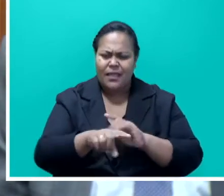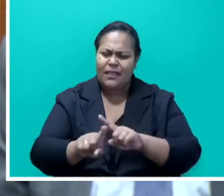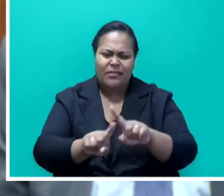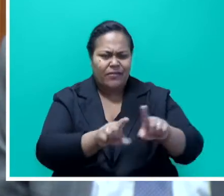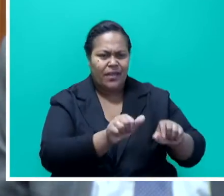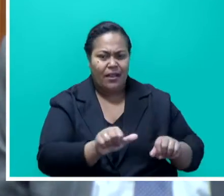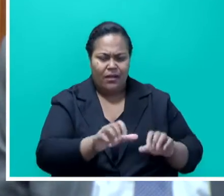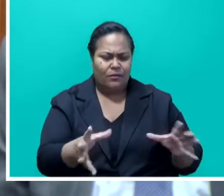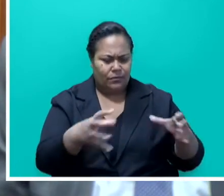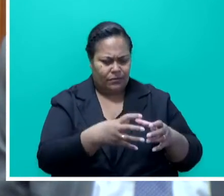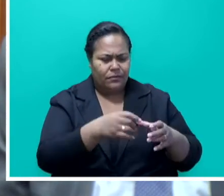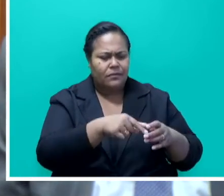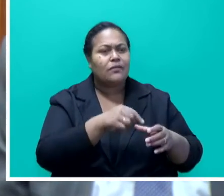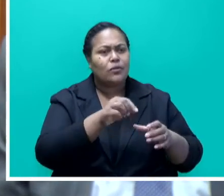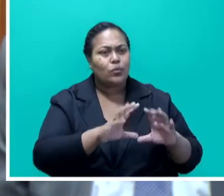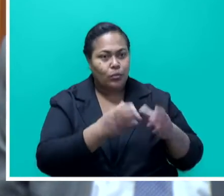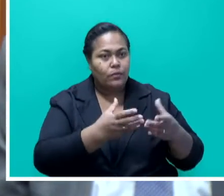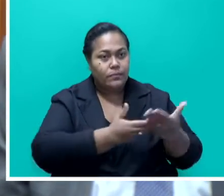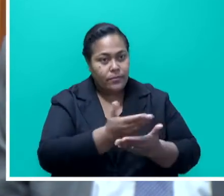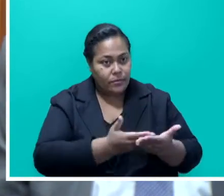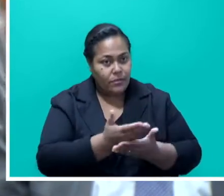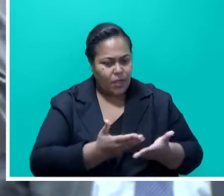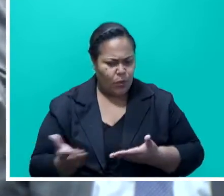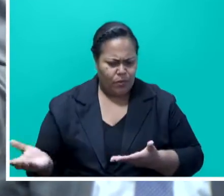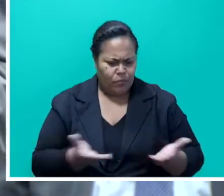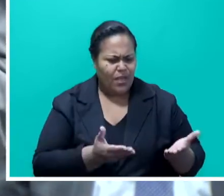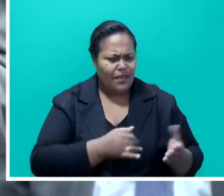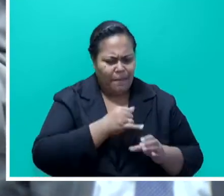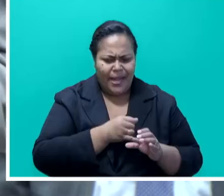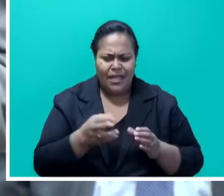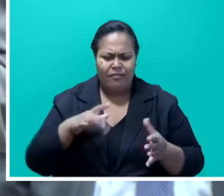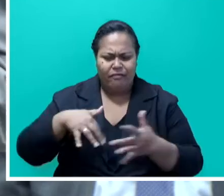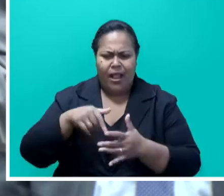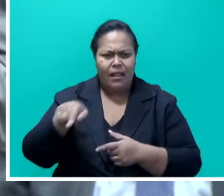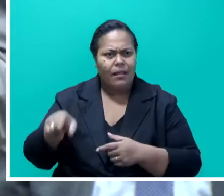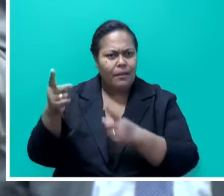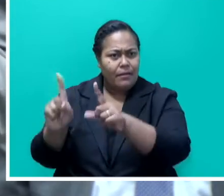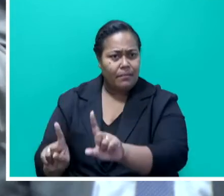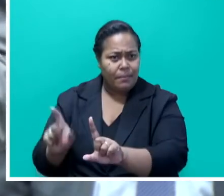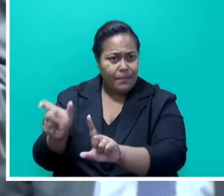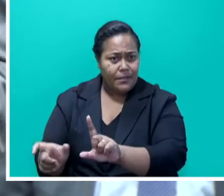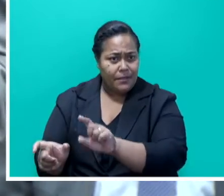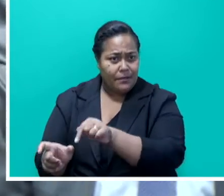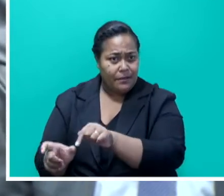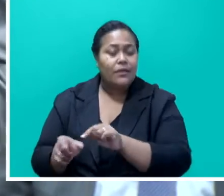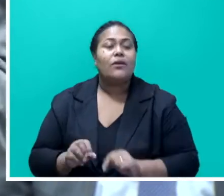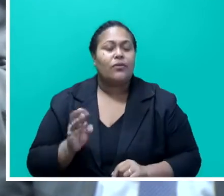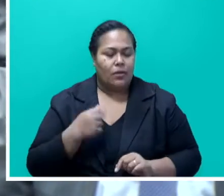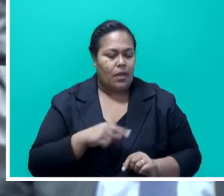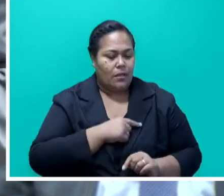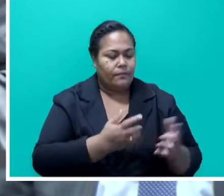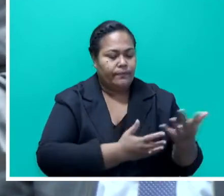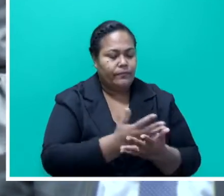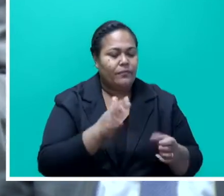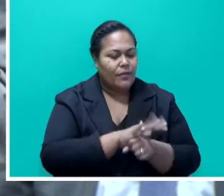bringing out the medical records, and again bringing to the fore the importance of actually making sure that we validate